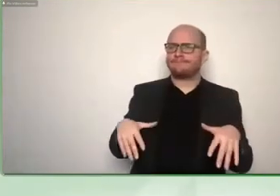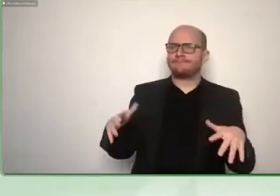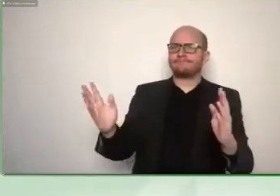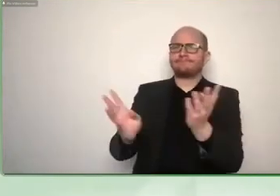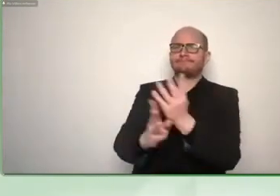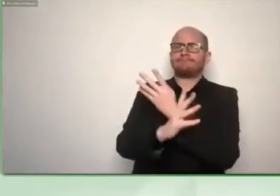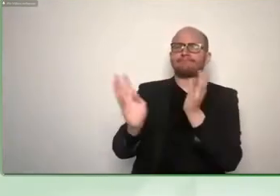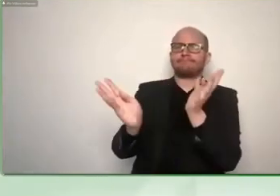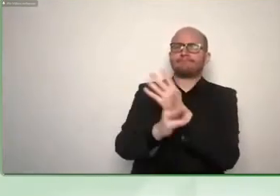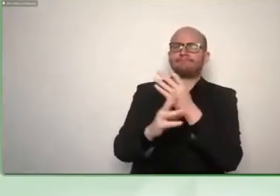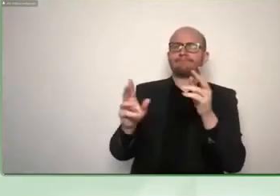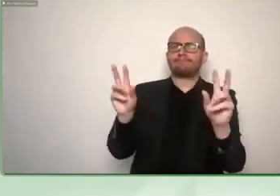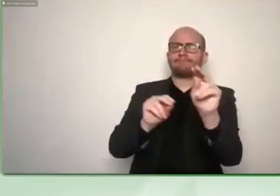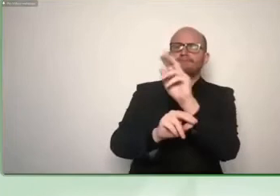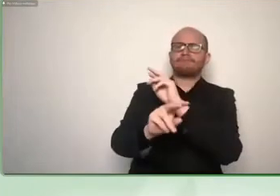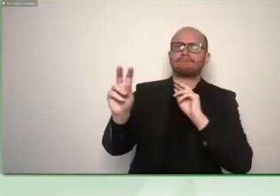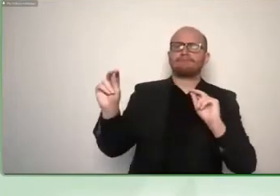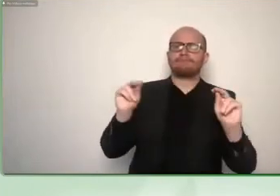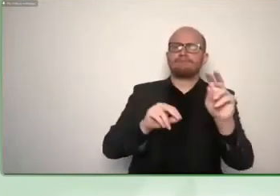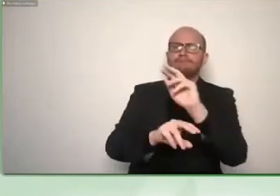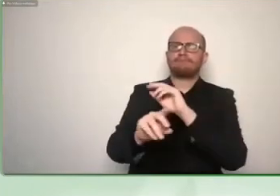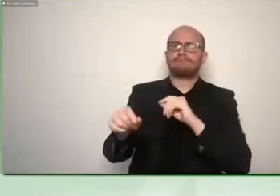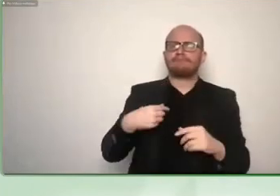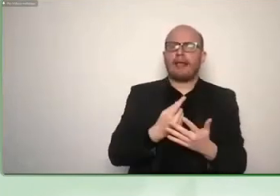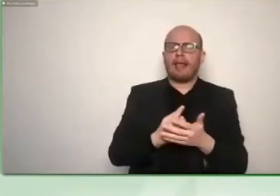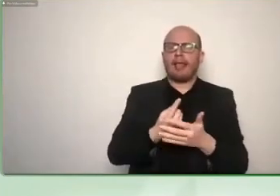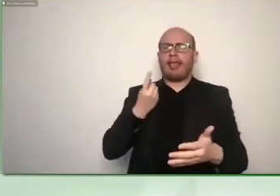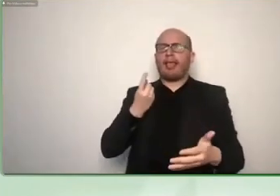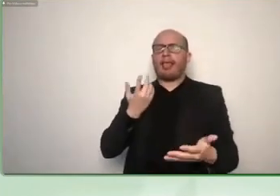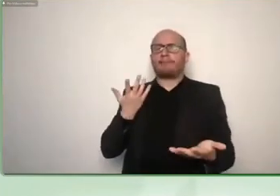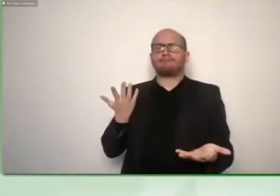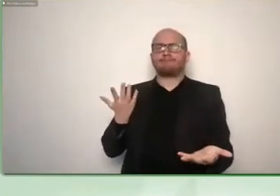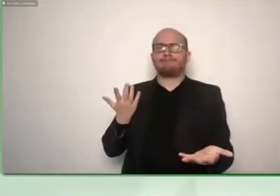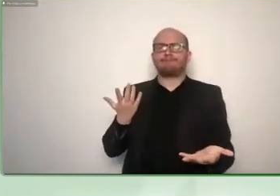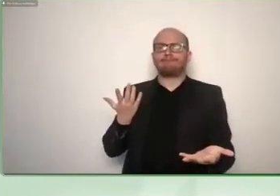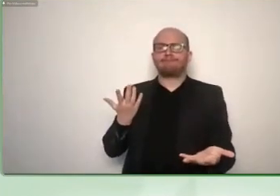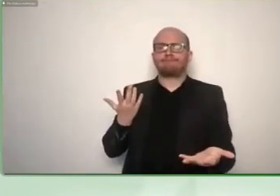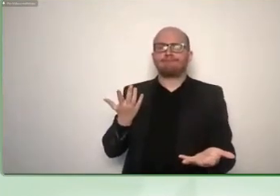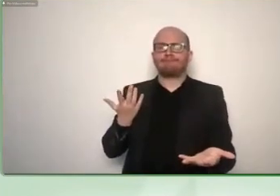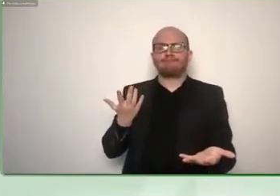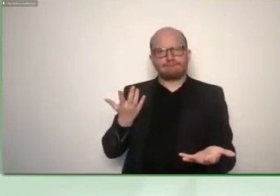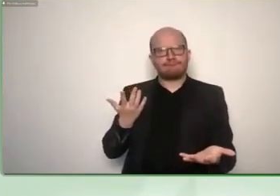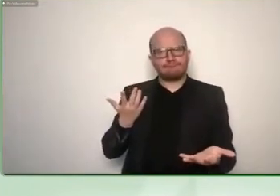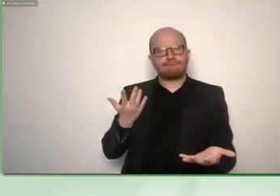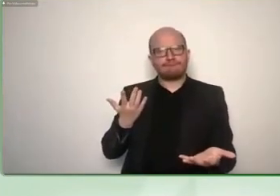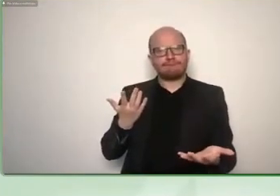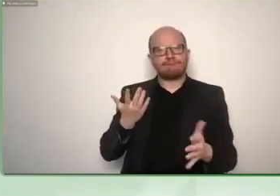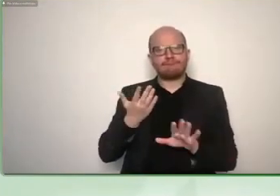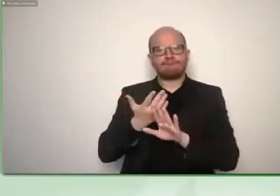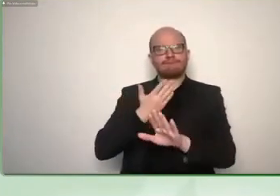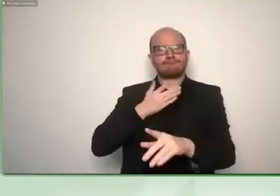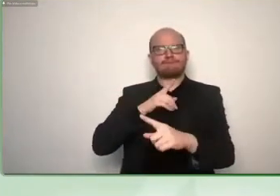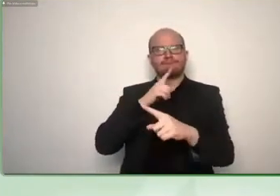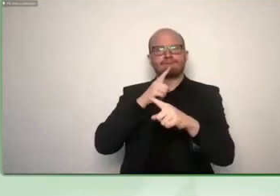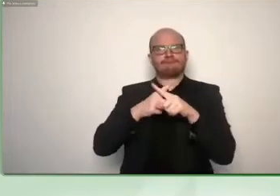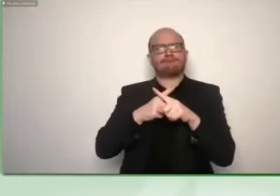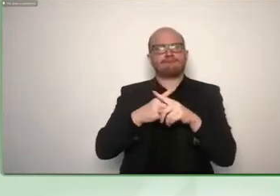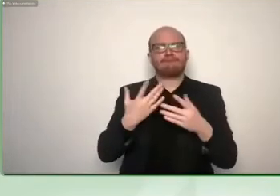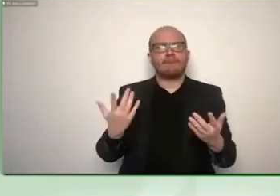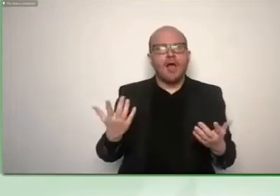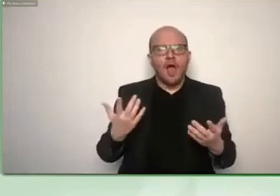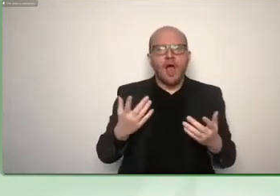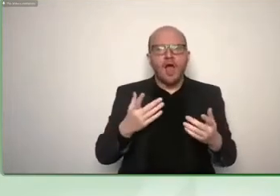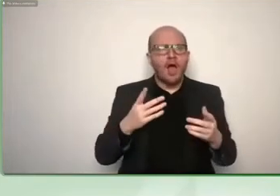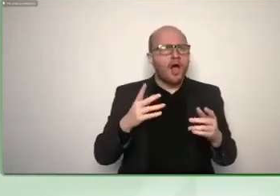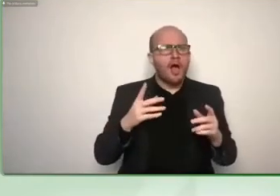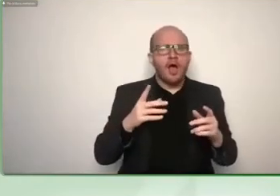talks and this is the situation which is for hearing impaired particularly difficult when there's background noise or different voices at the same time